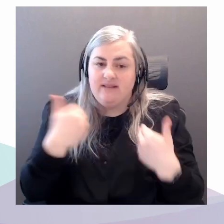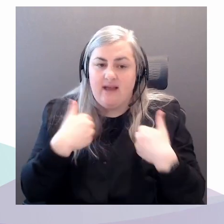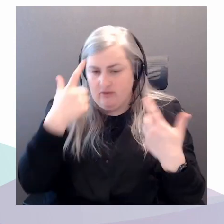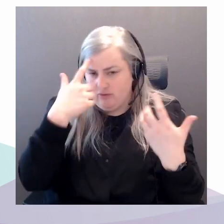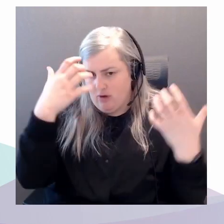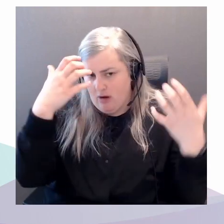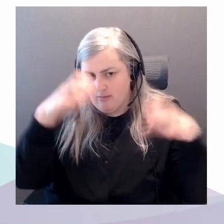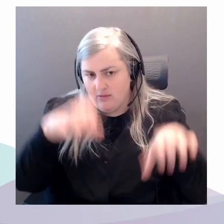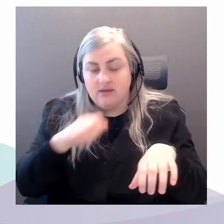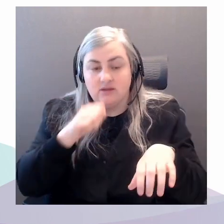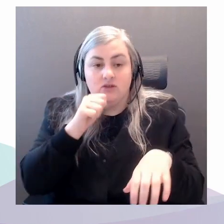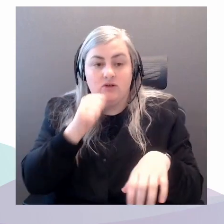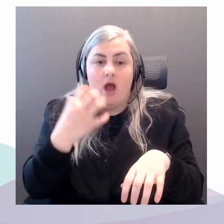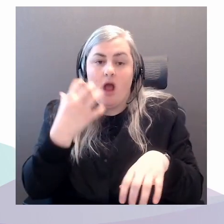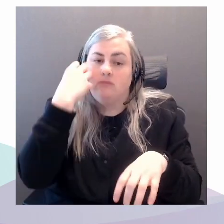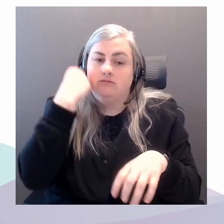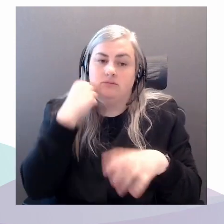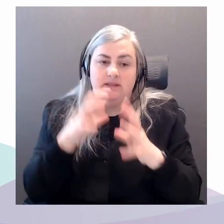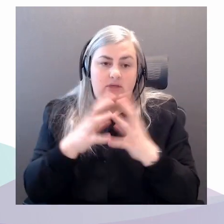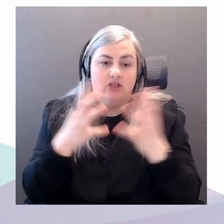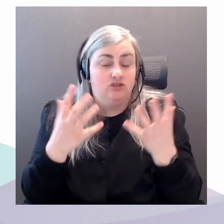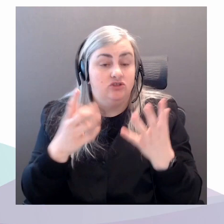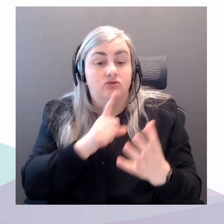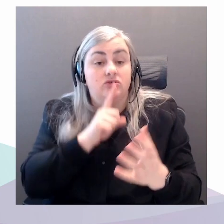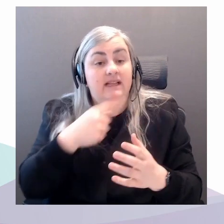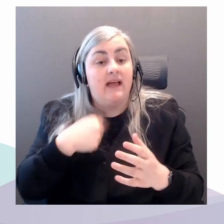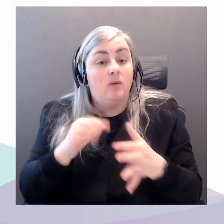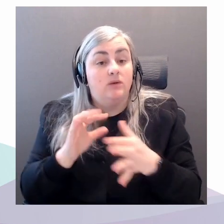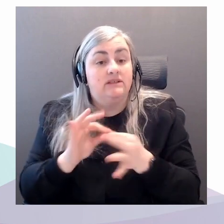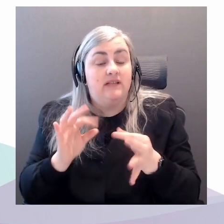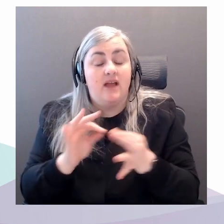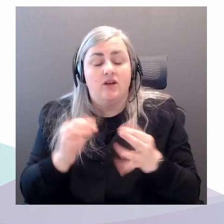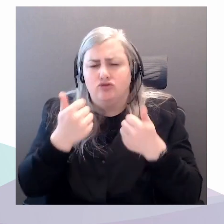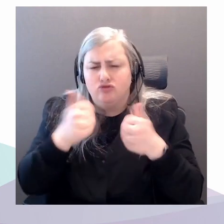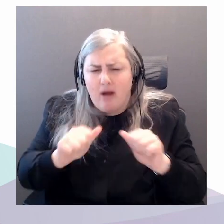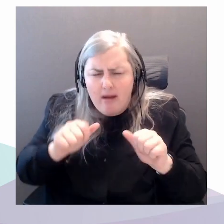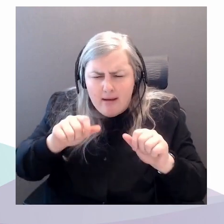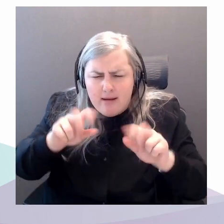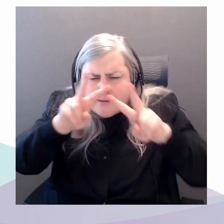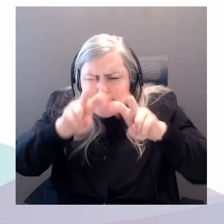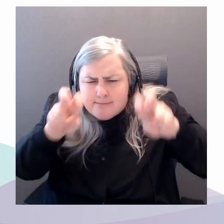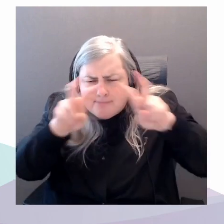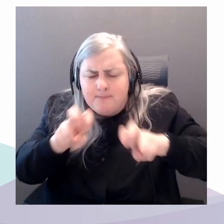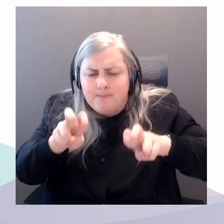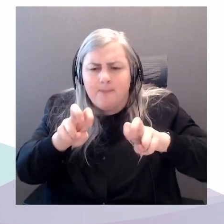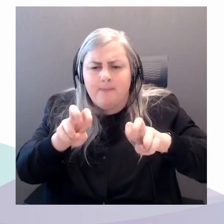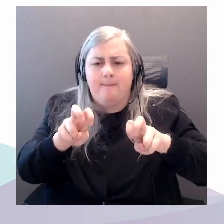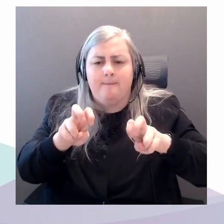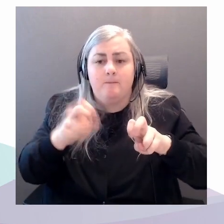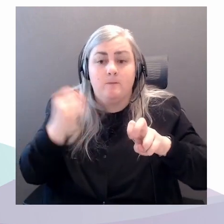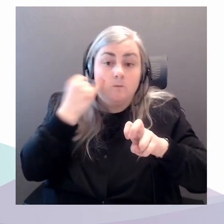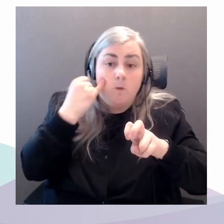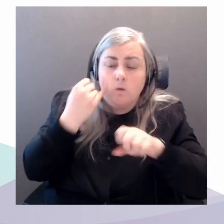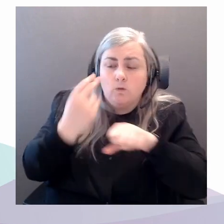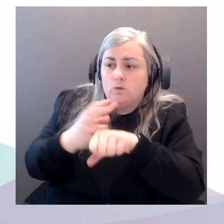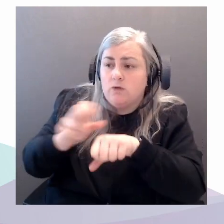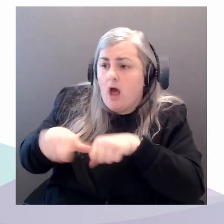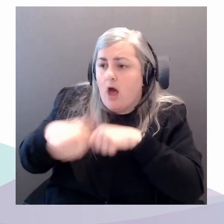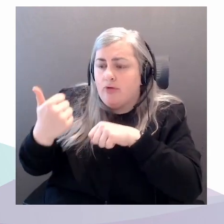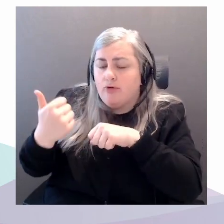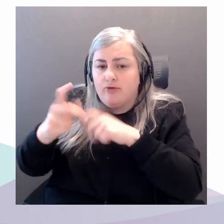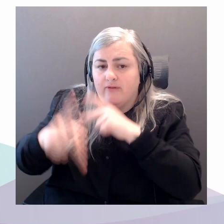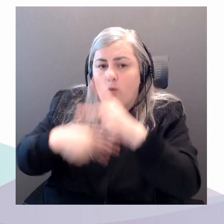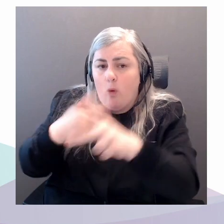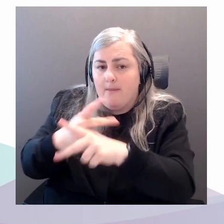say that trying to puzzle out how we might live with different forms of energy already gives us a sense of how else we